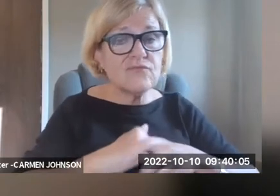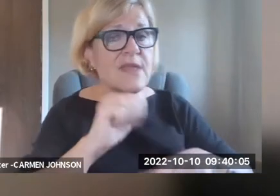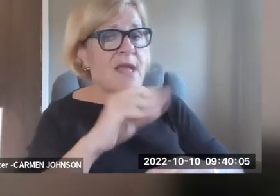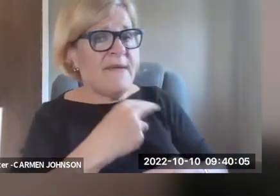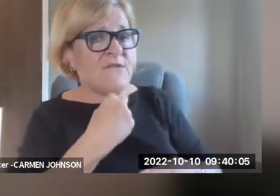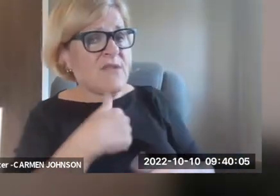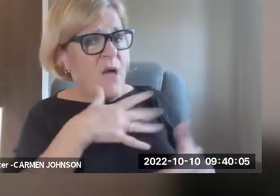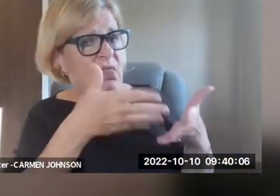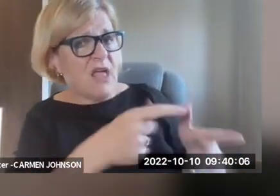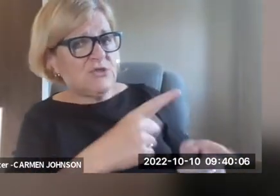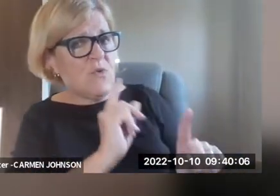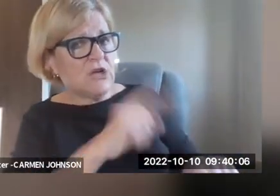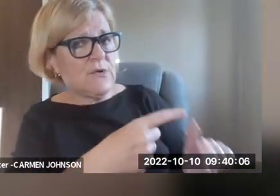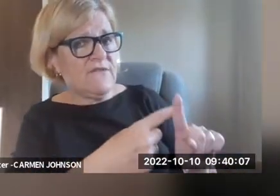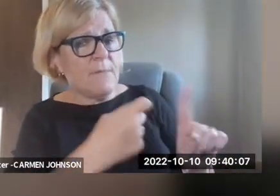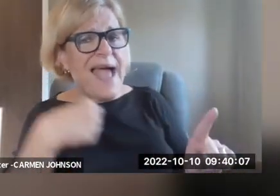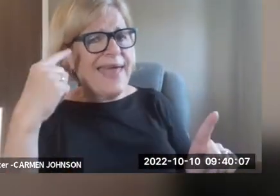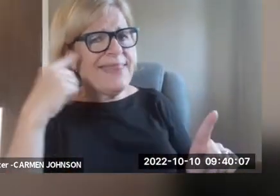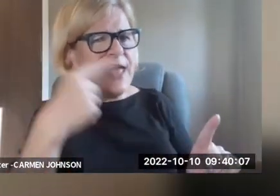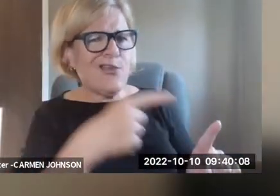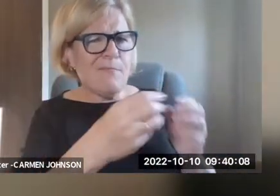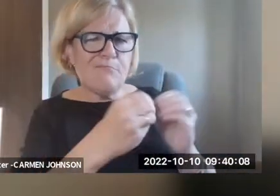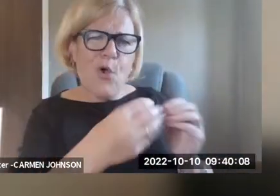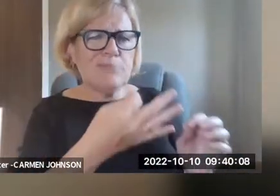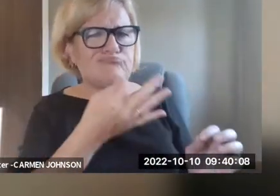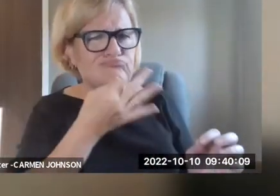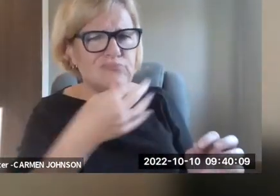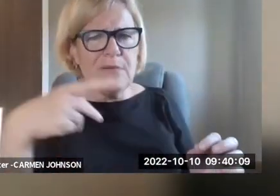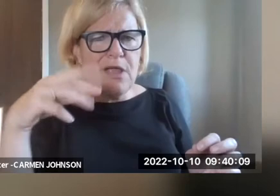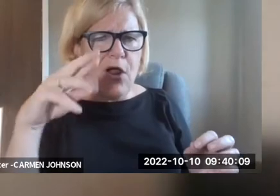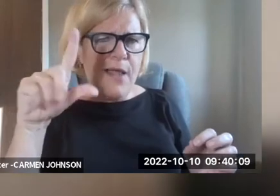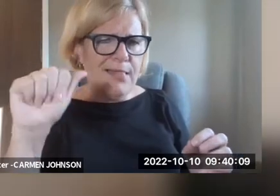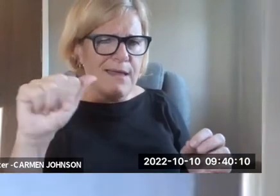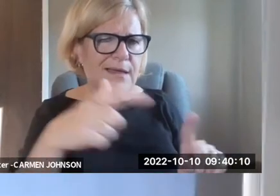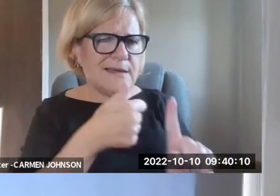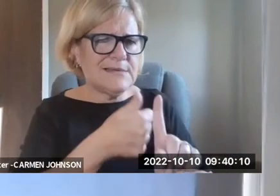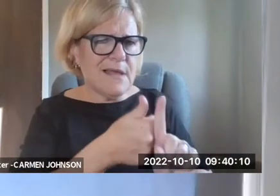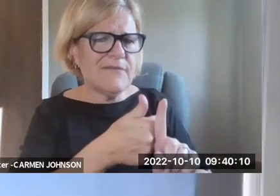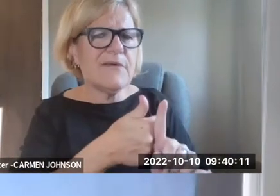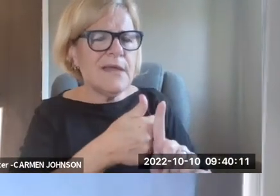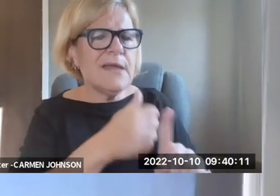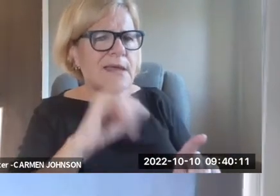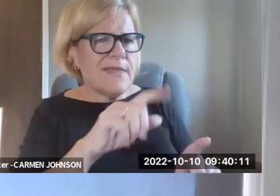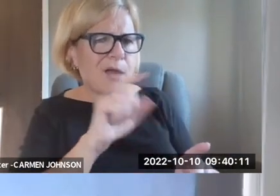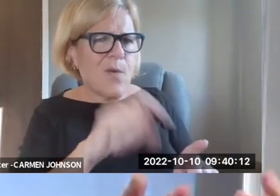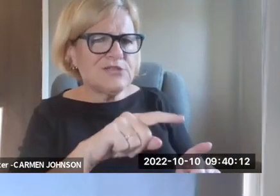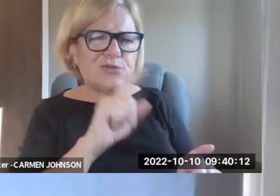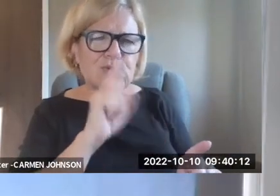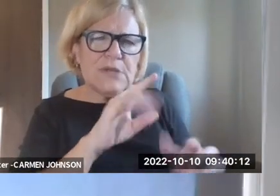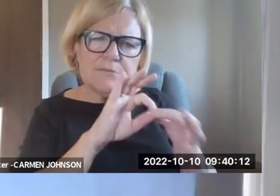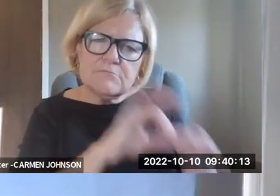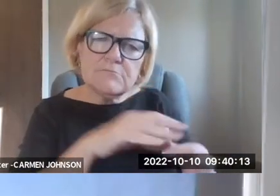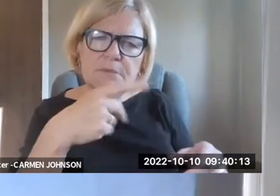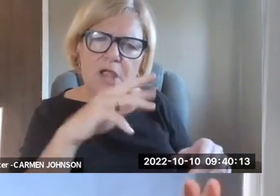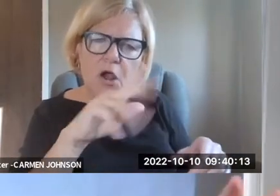grievance procedure? Um, you could answer that. I can answer that, whichever you prefer. Uh, I'm going to let you answer from the, because I think